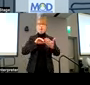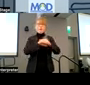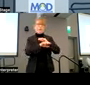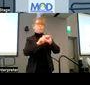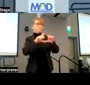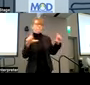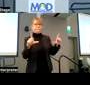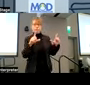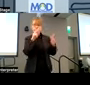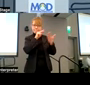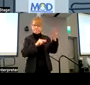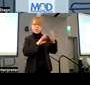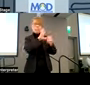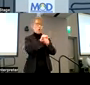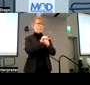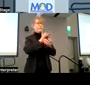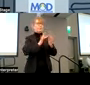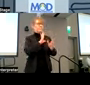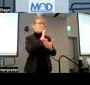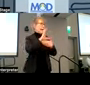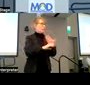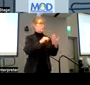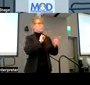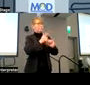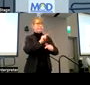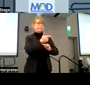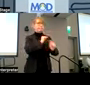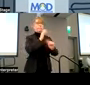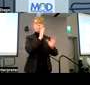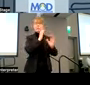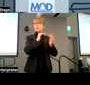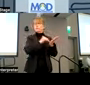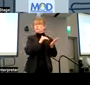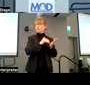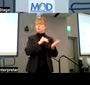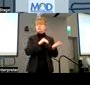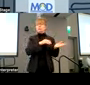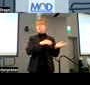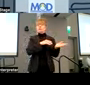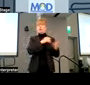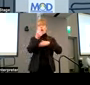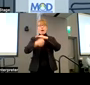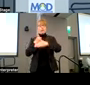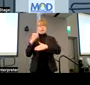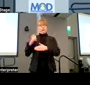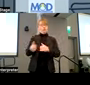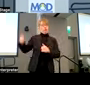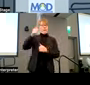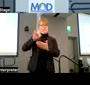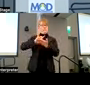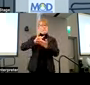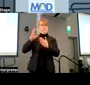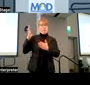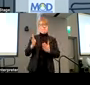visits. And so in partnership with the Office of the Chief Medical Officer, under our United Against Racism Initiative,